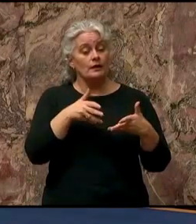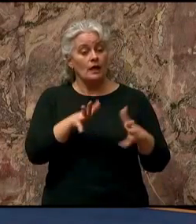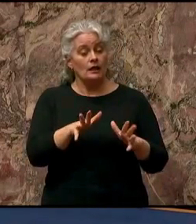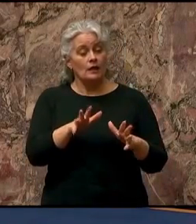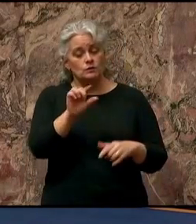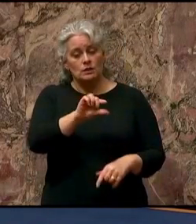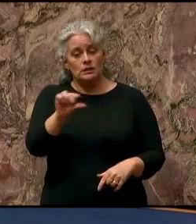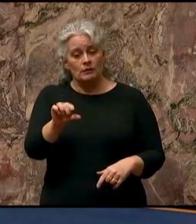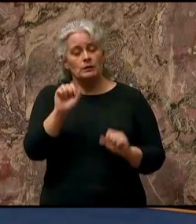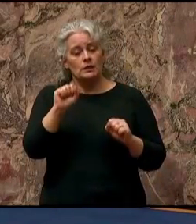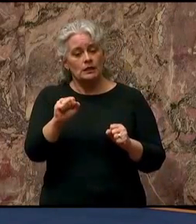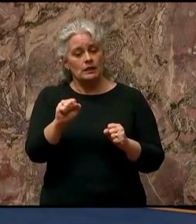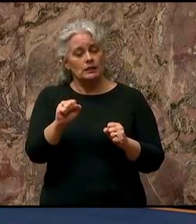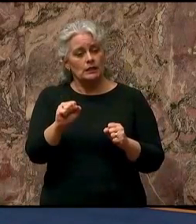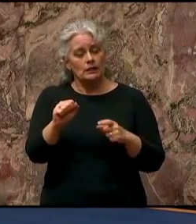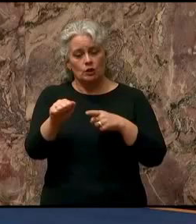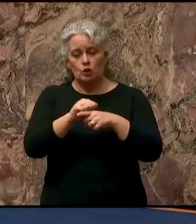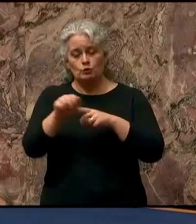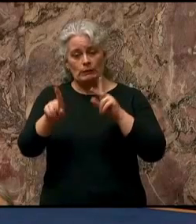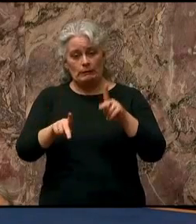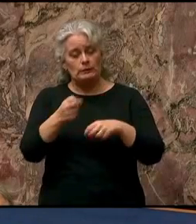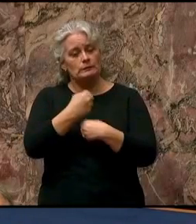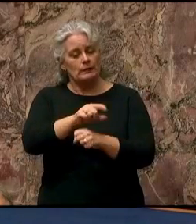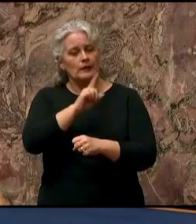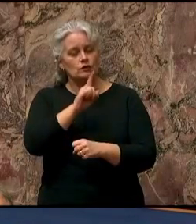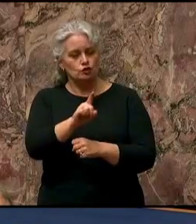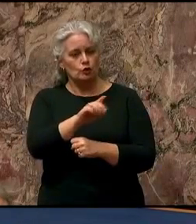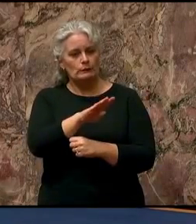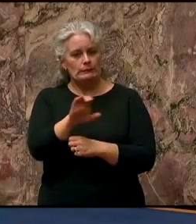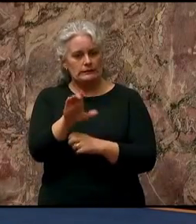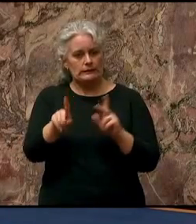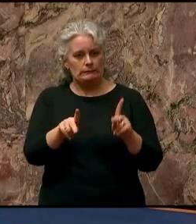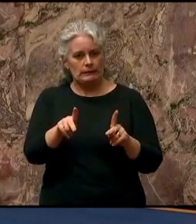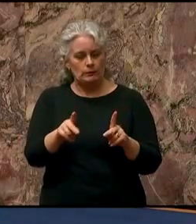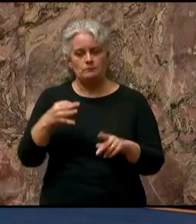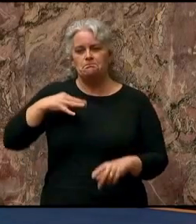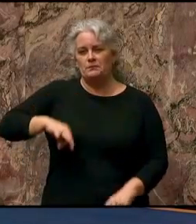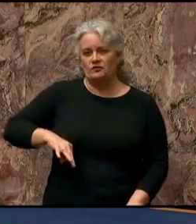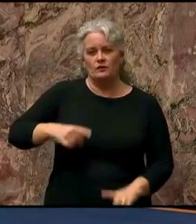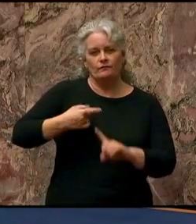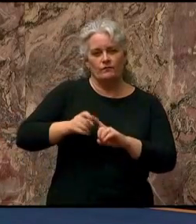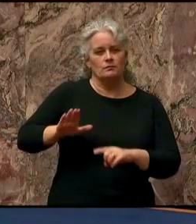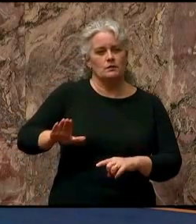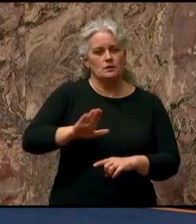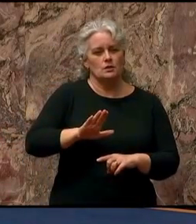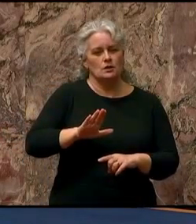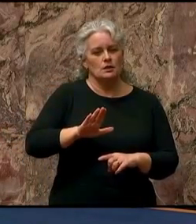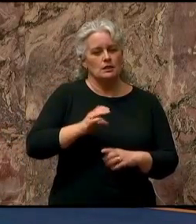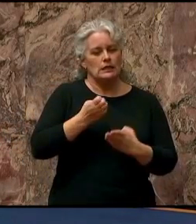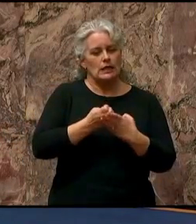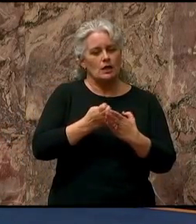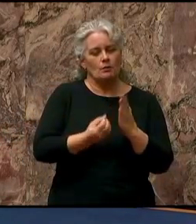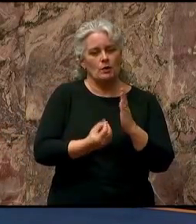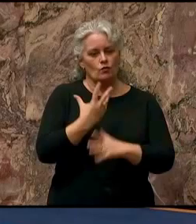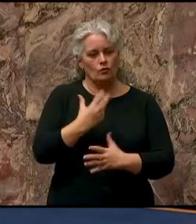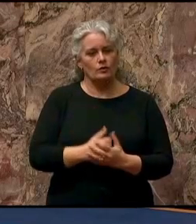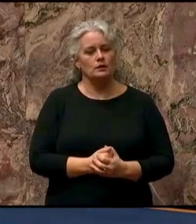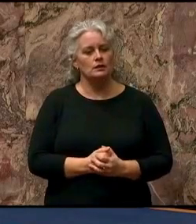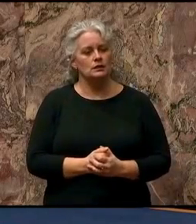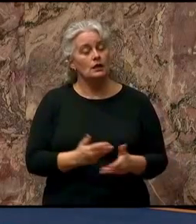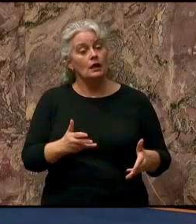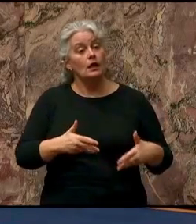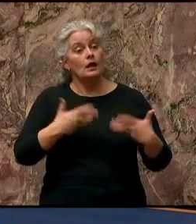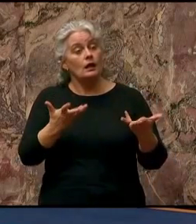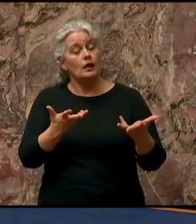skills training to ensure British Columbians benefit from the economic growth. That allows government to provide the